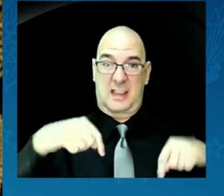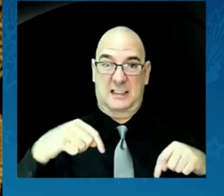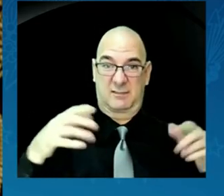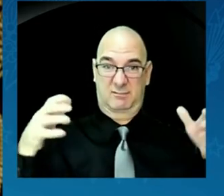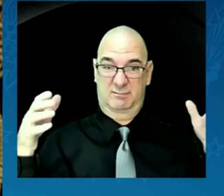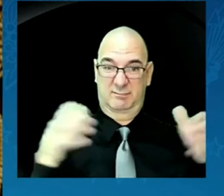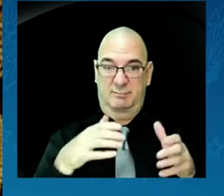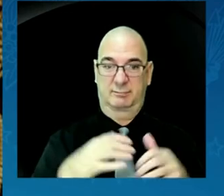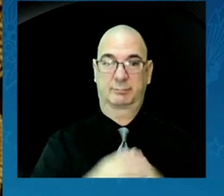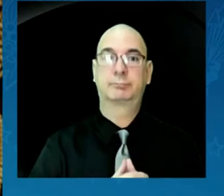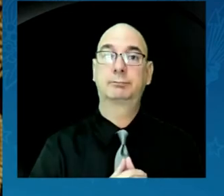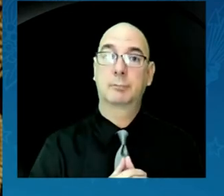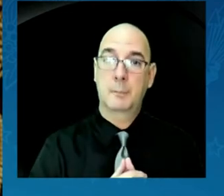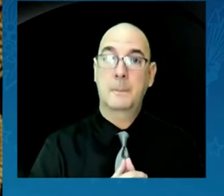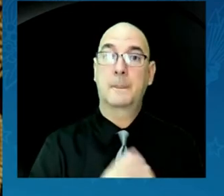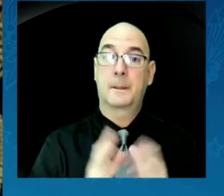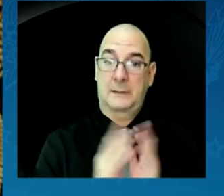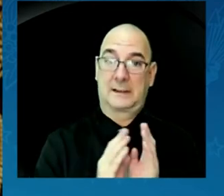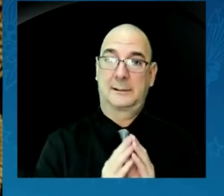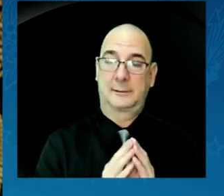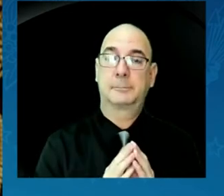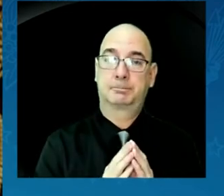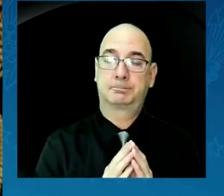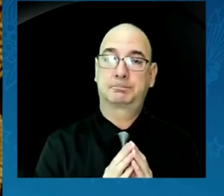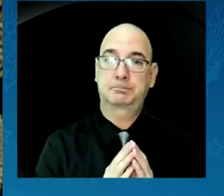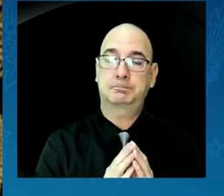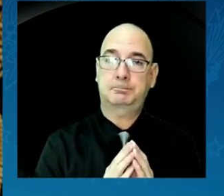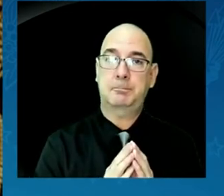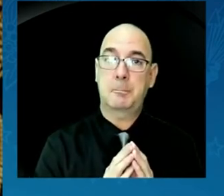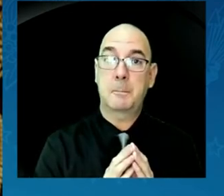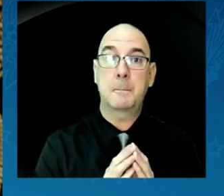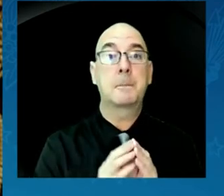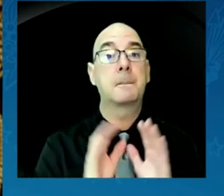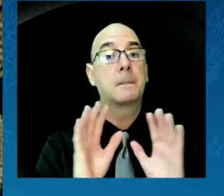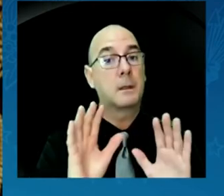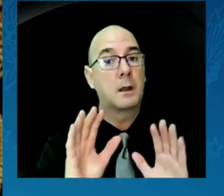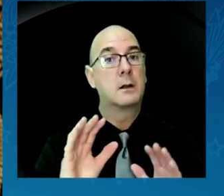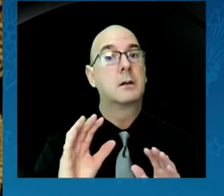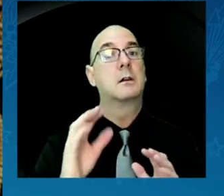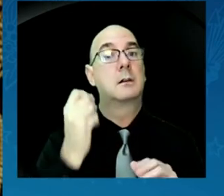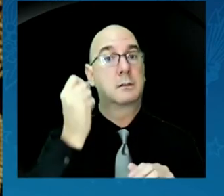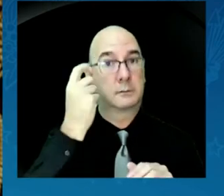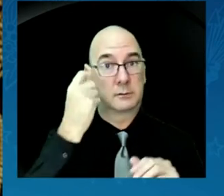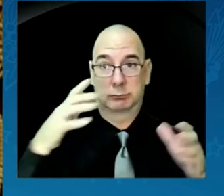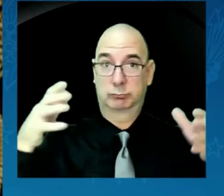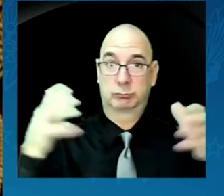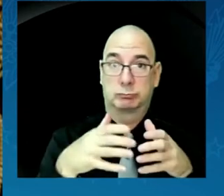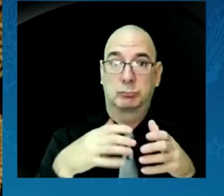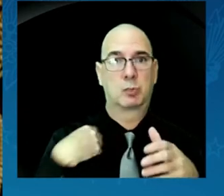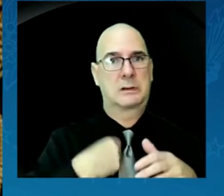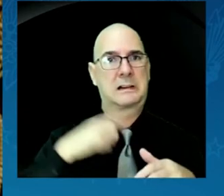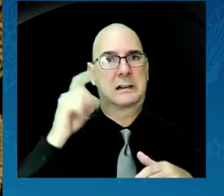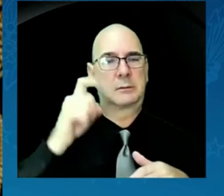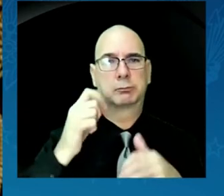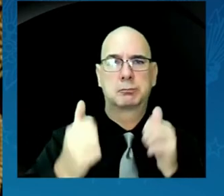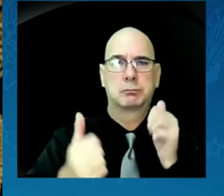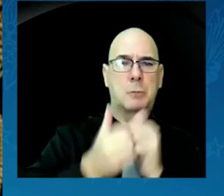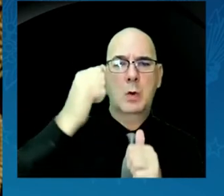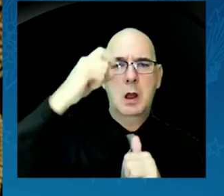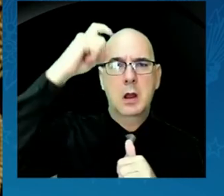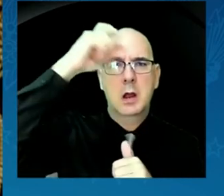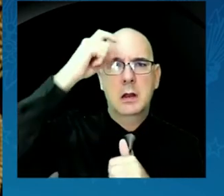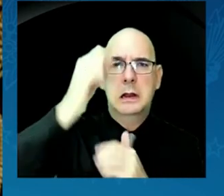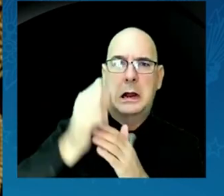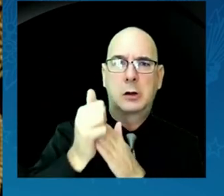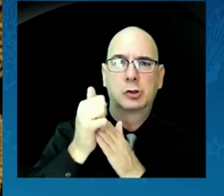at a summit in a time when we need our wisest leaders to work together.